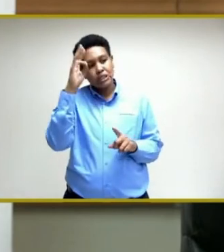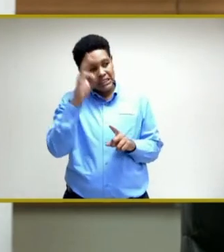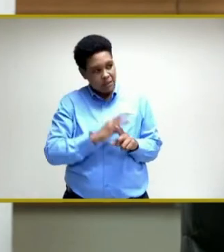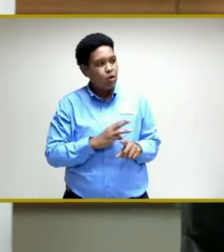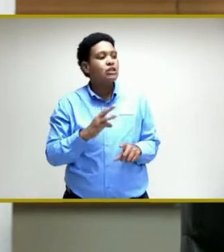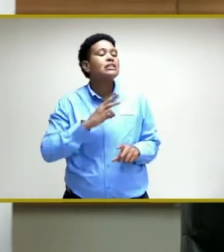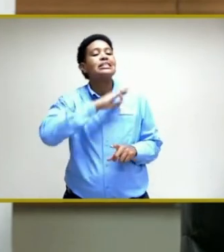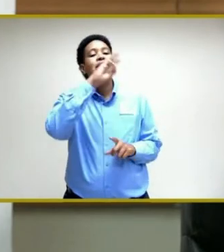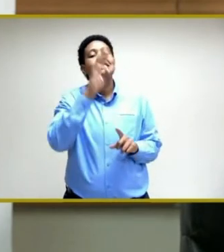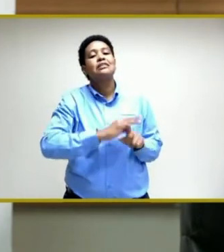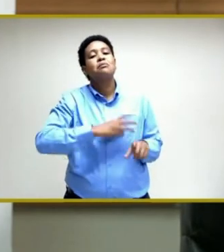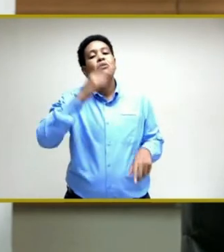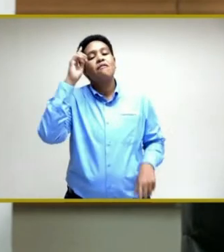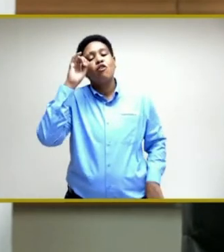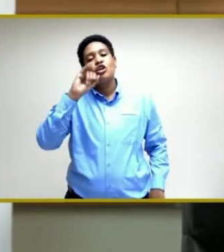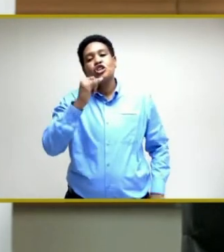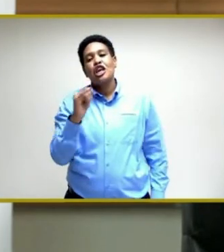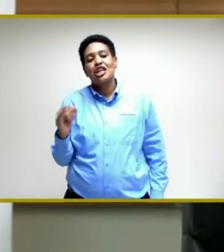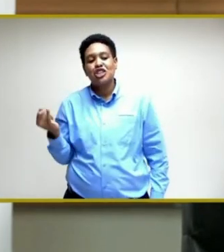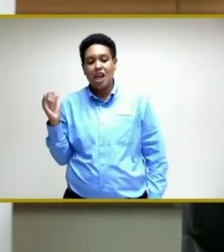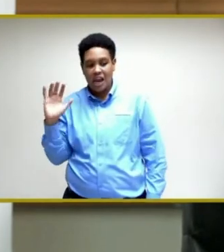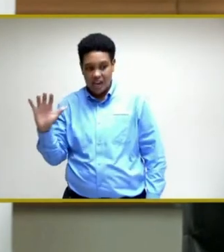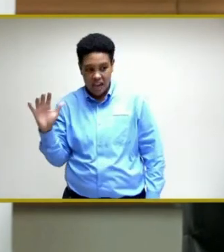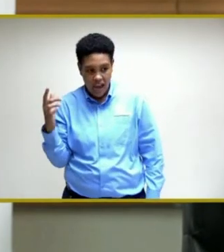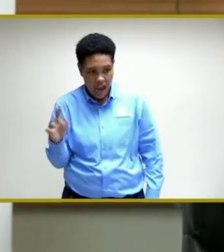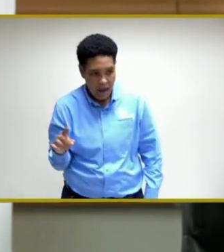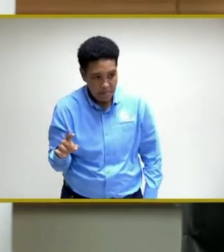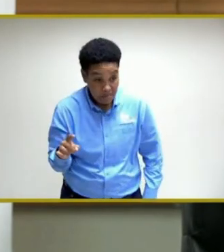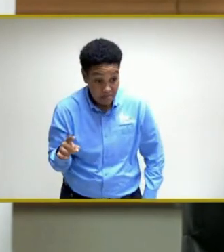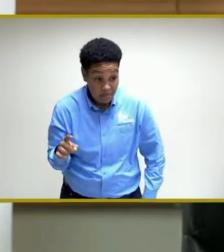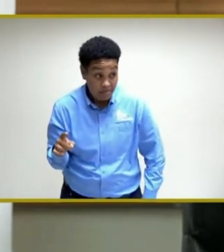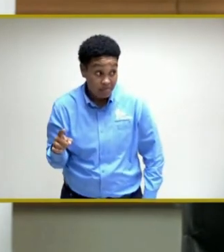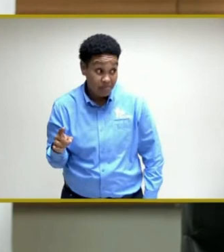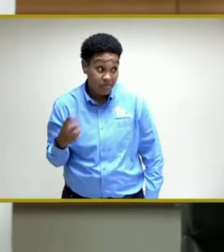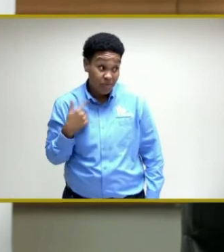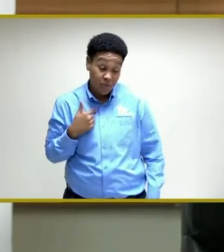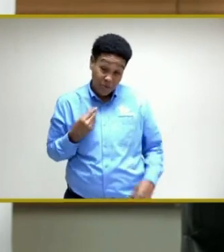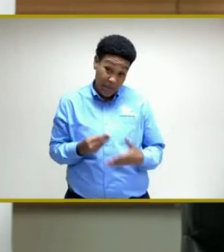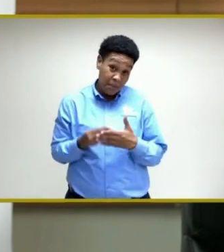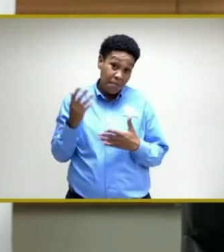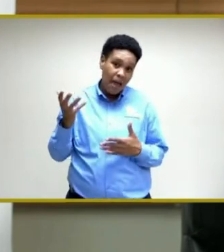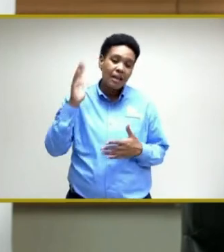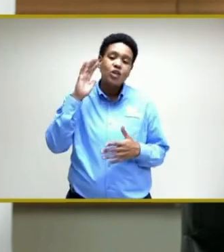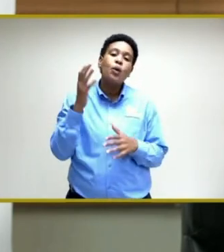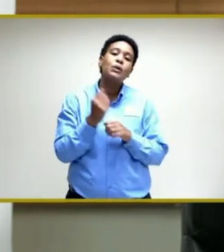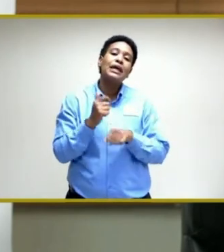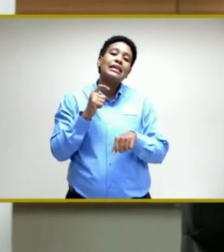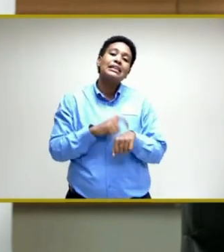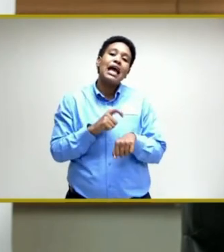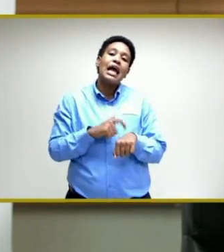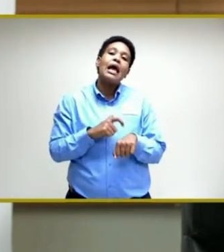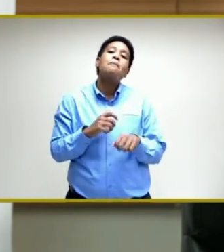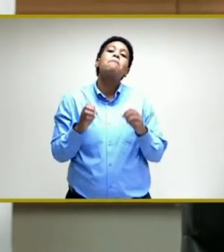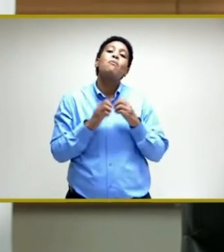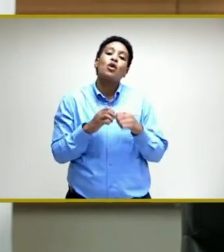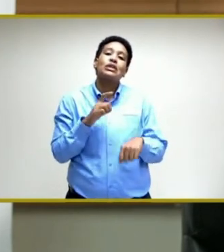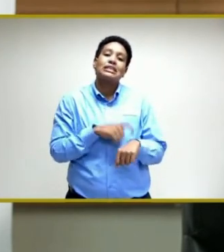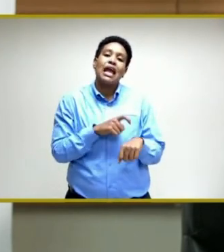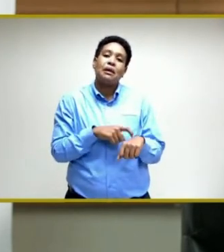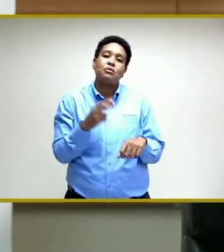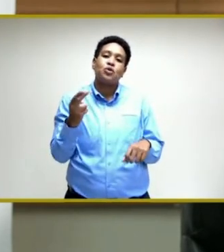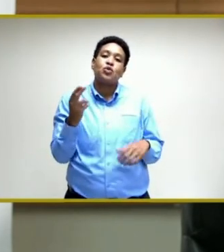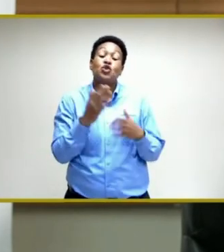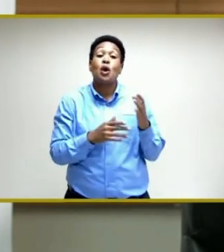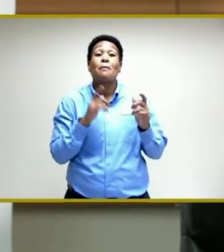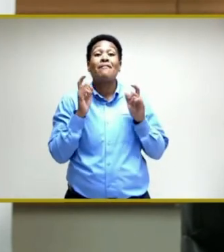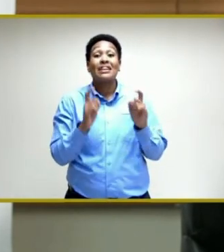Six months for the J&J. So we're buying this, so we will get time to use, or more time. Some of the